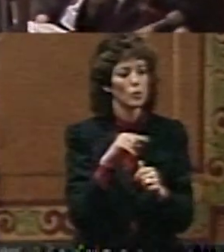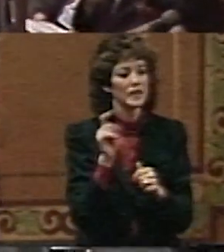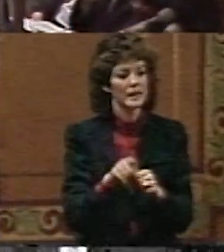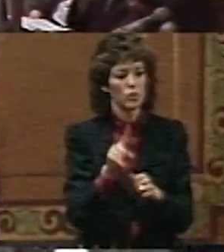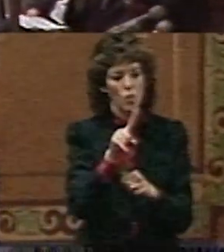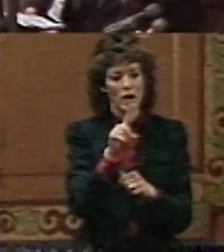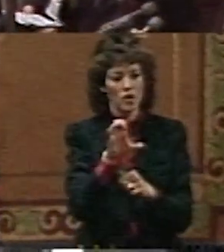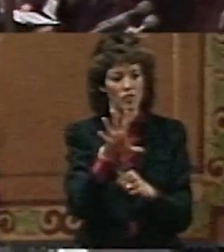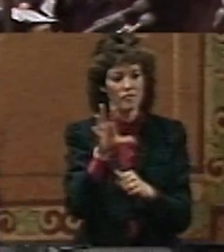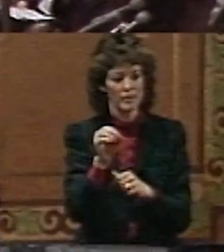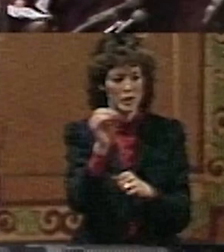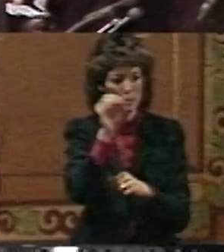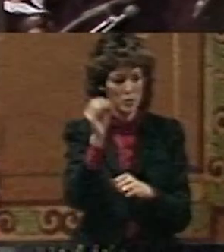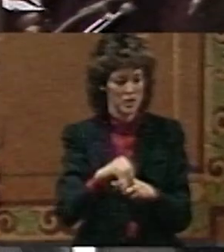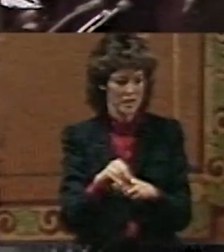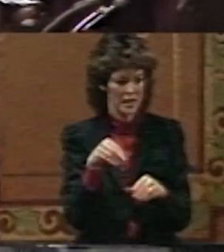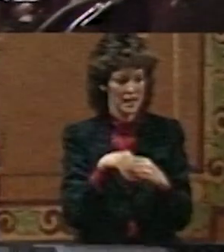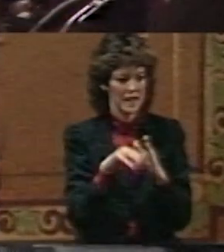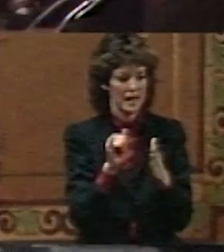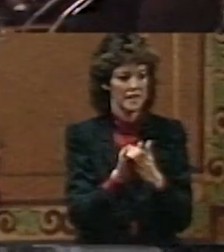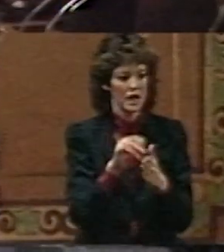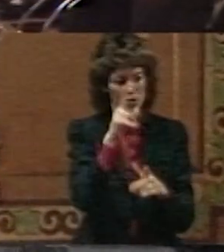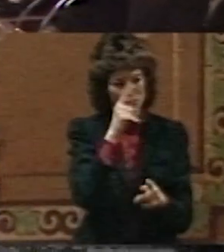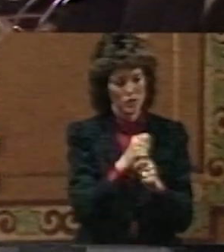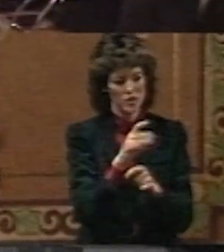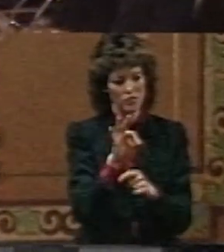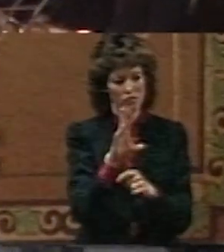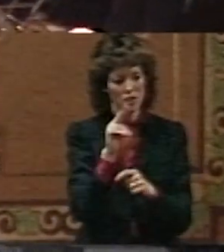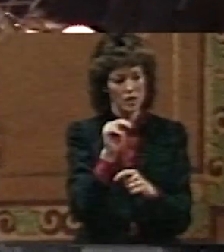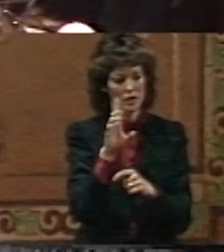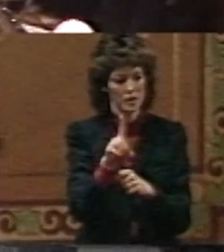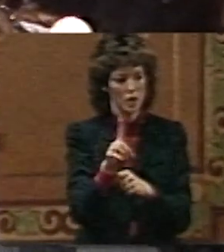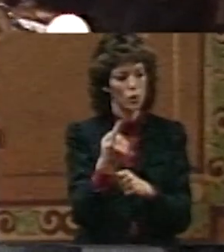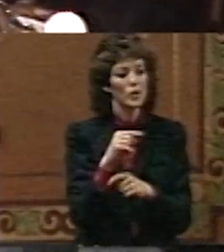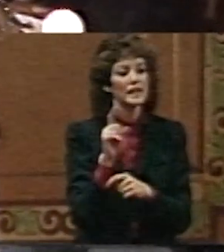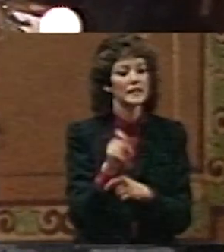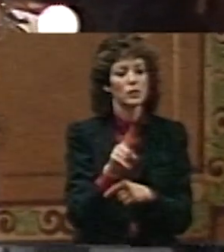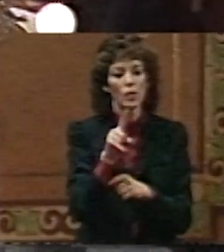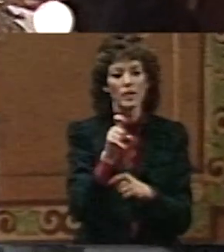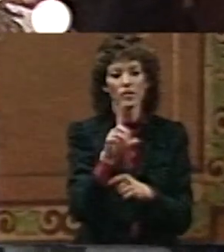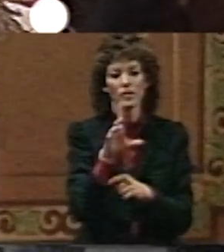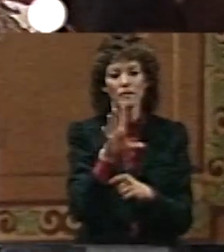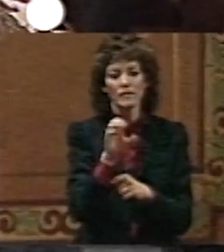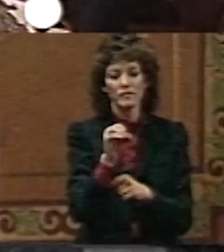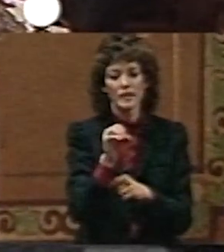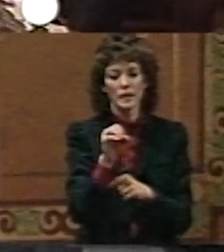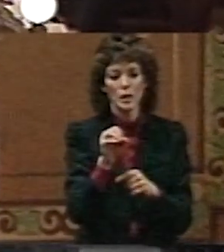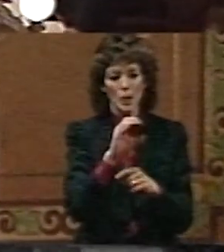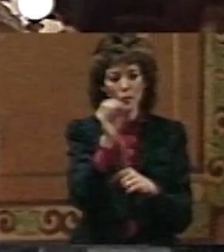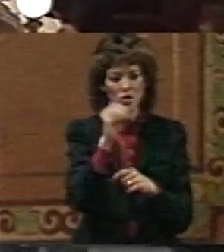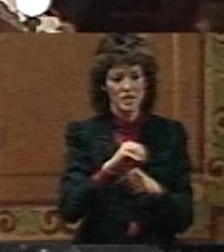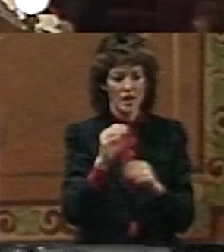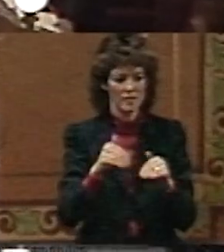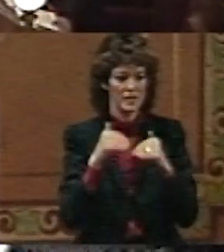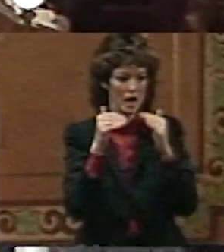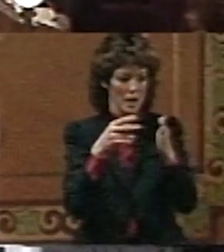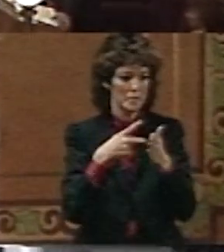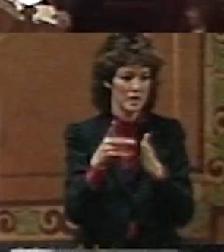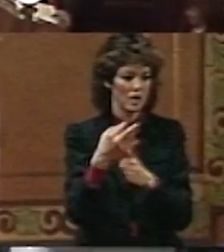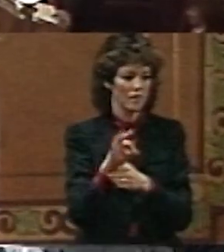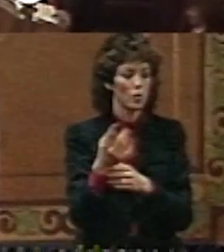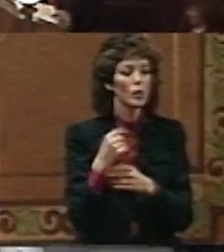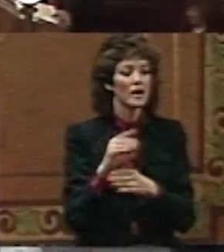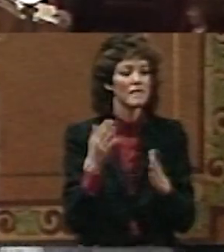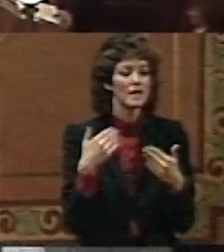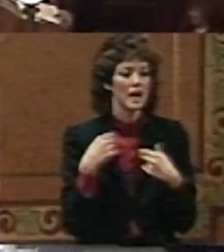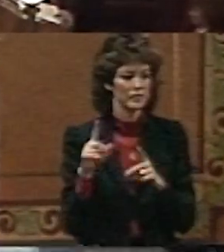percent in our trust fund to remain actuarially sound. We need 150 percent of what the highest payout we have ever had.